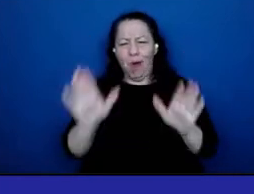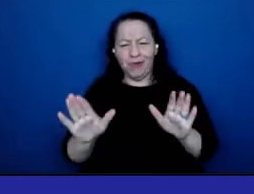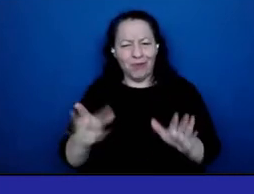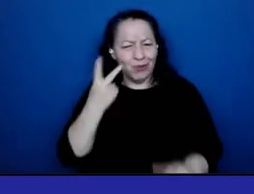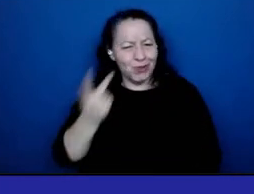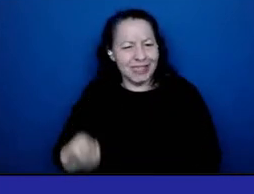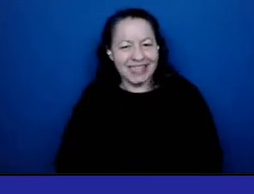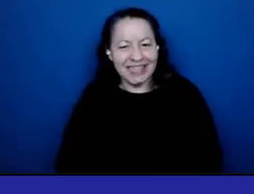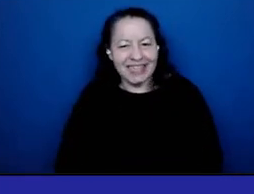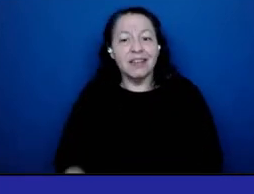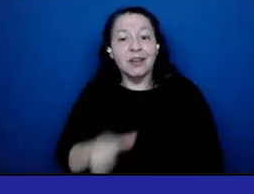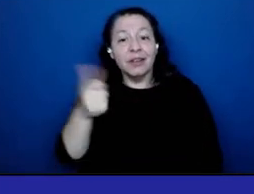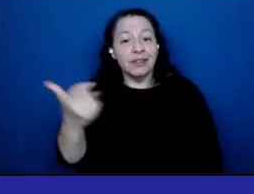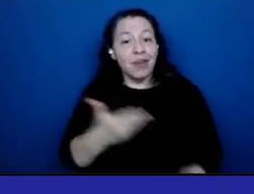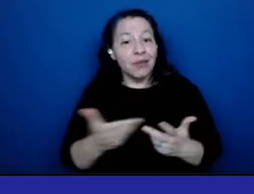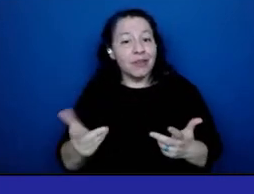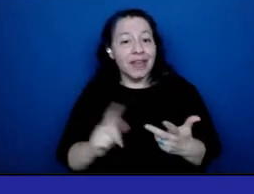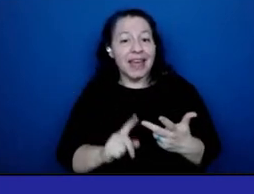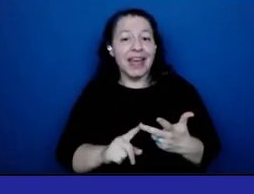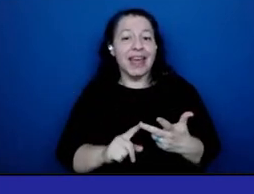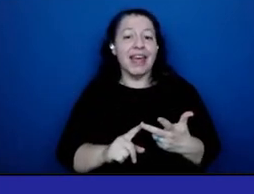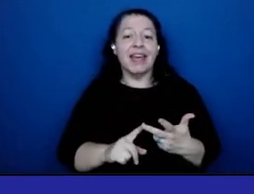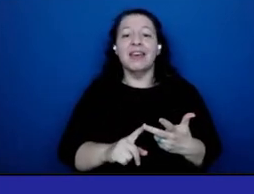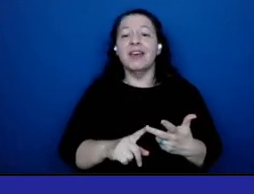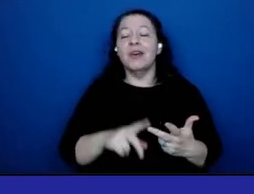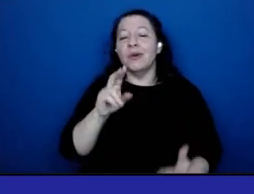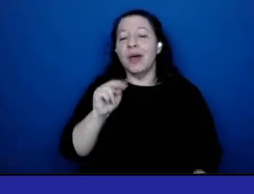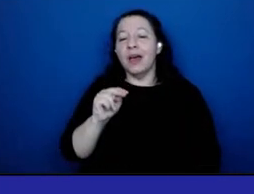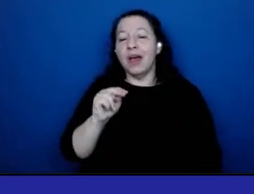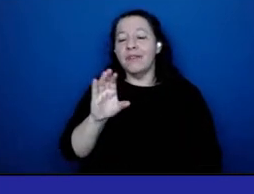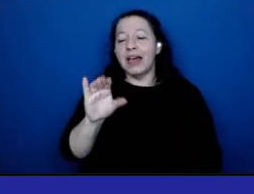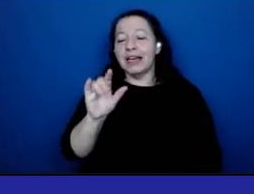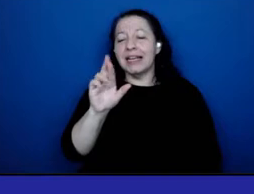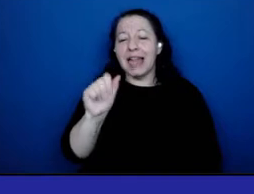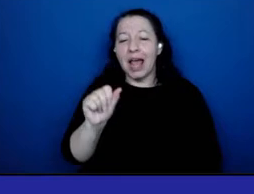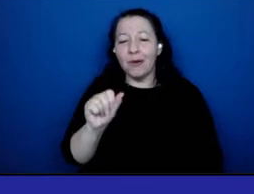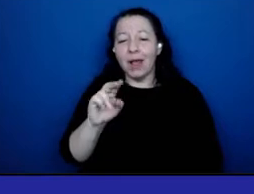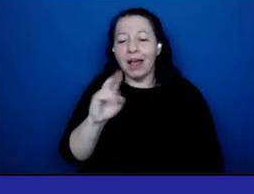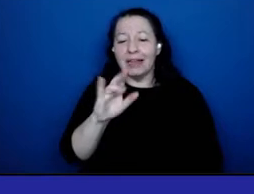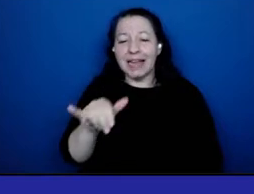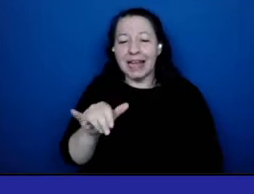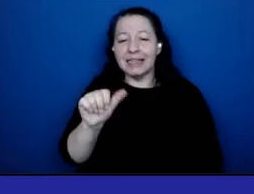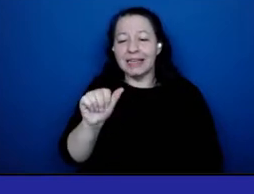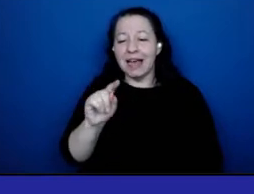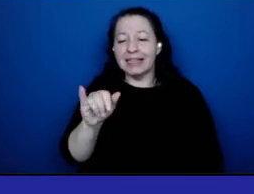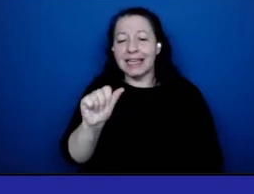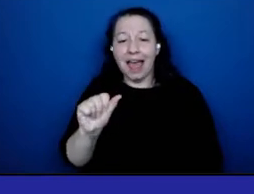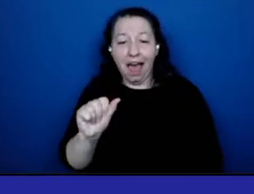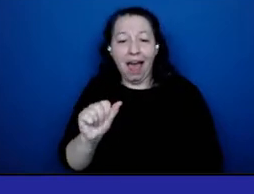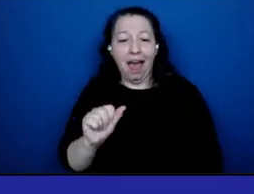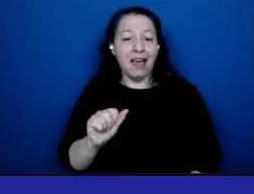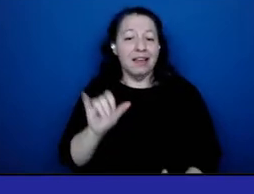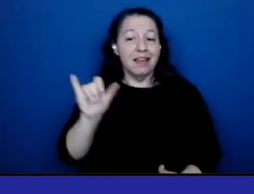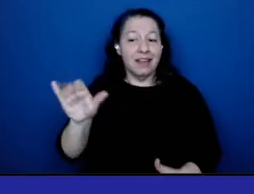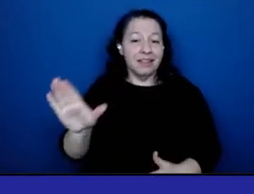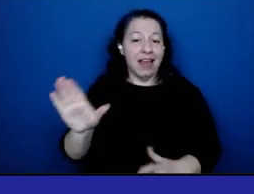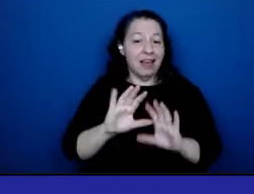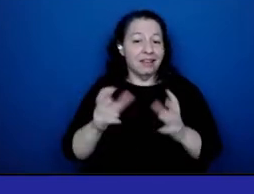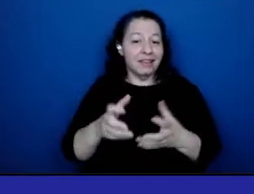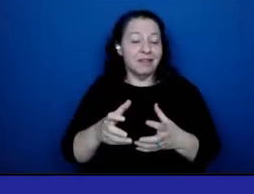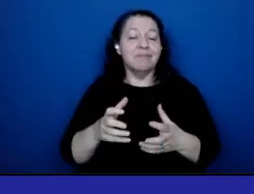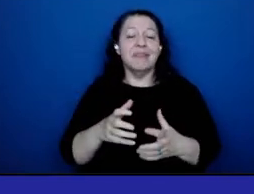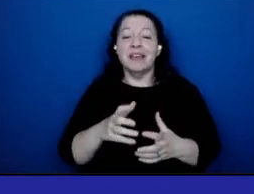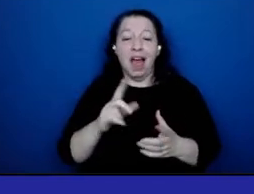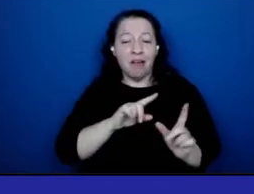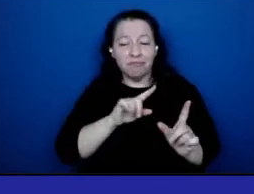thing is the team, Clara and Nancy Atiyah, have been out with all through our programming and done